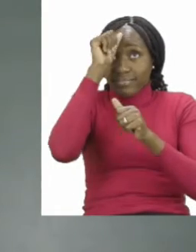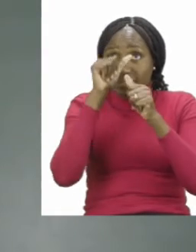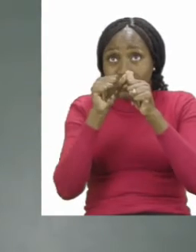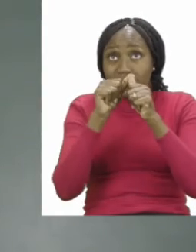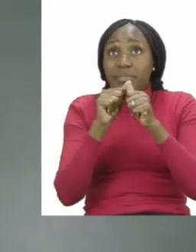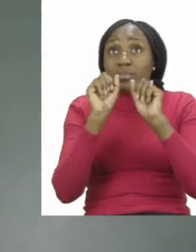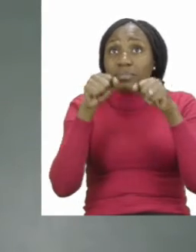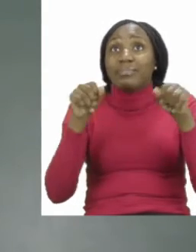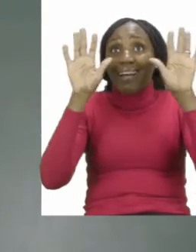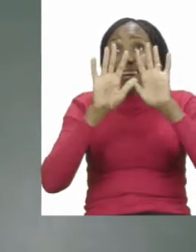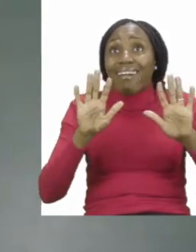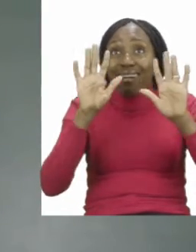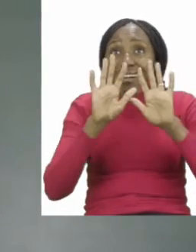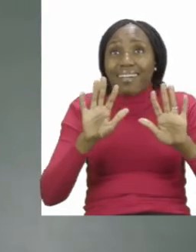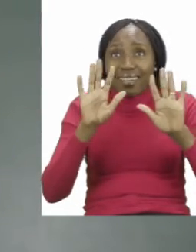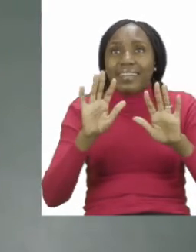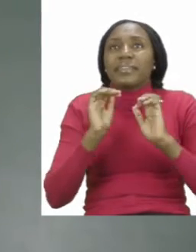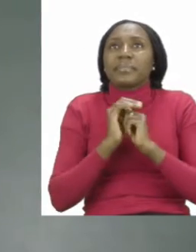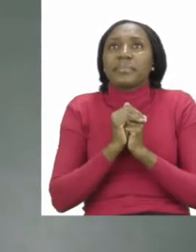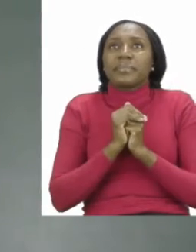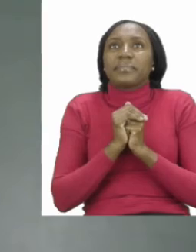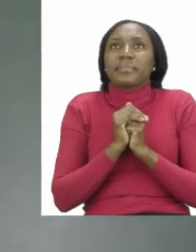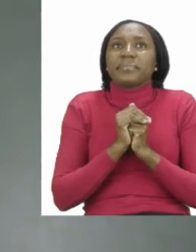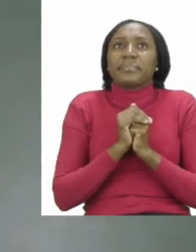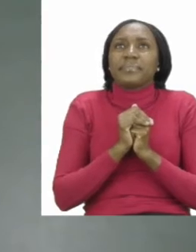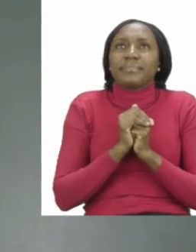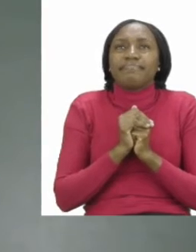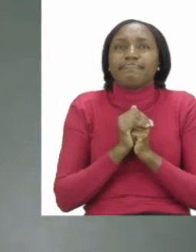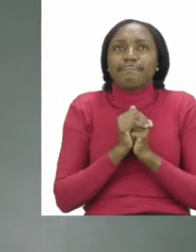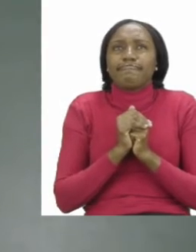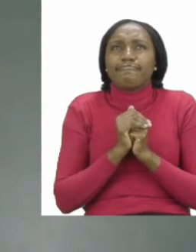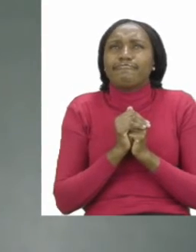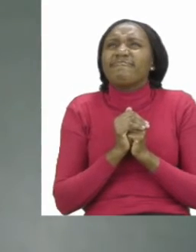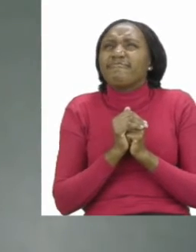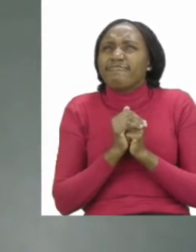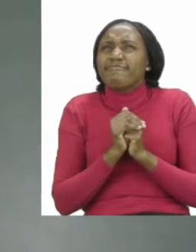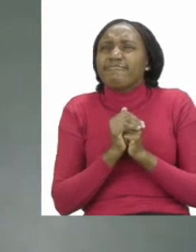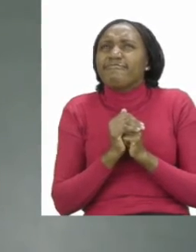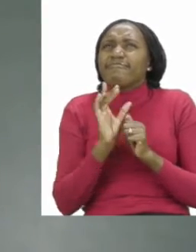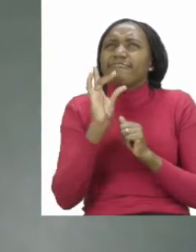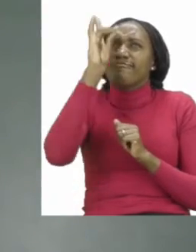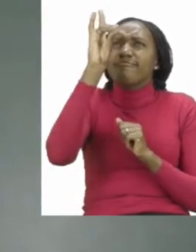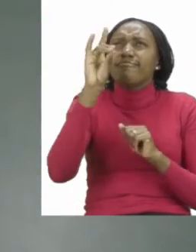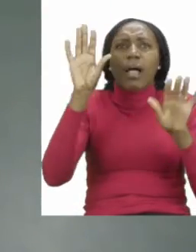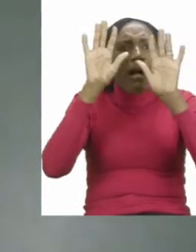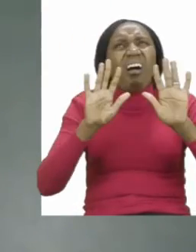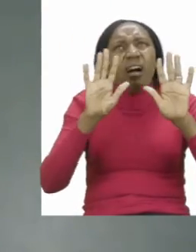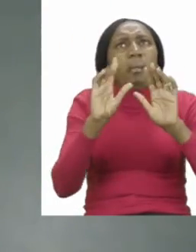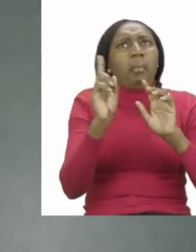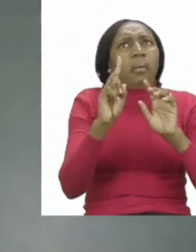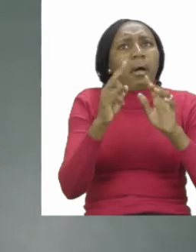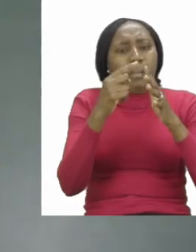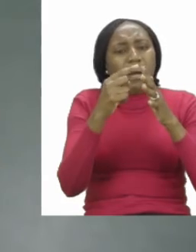that picture. Now let's quickly see what colors will you put or will